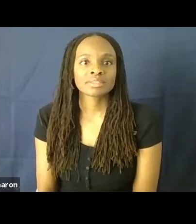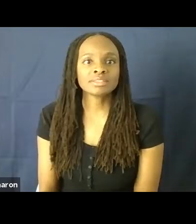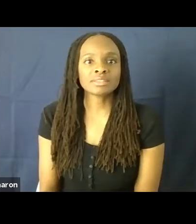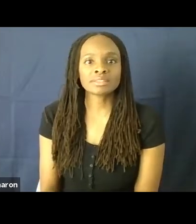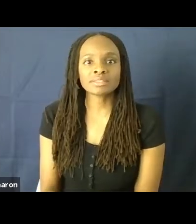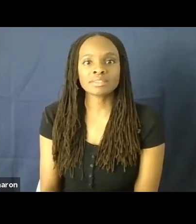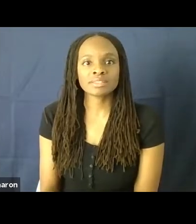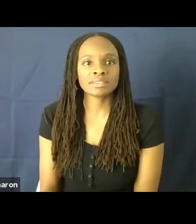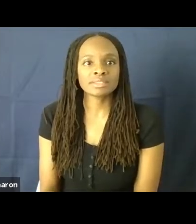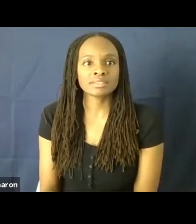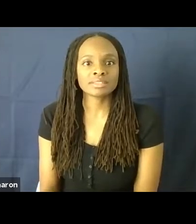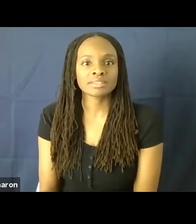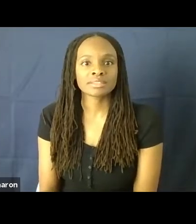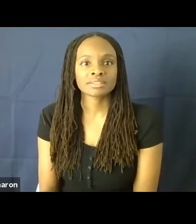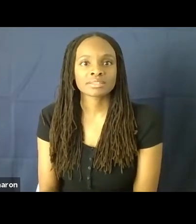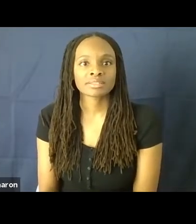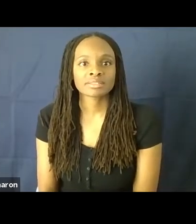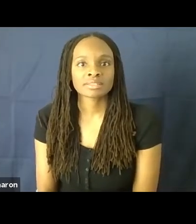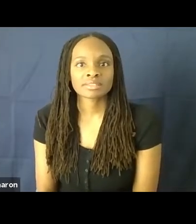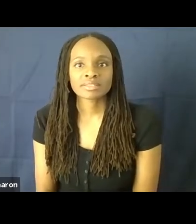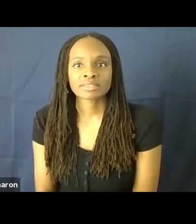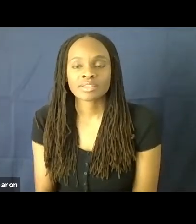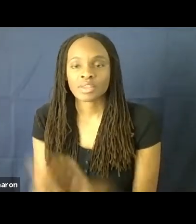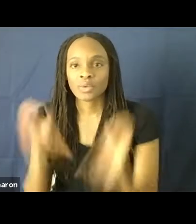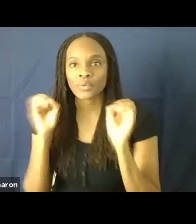All right, let me just get my slides up.